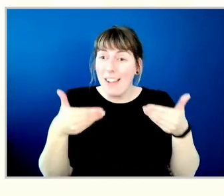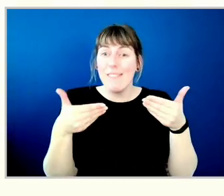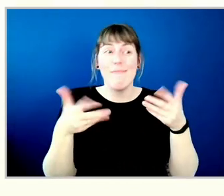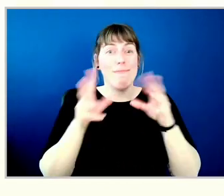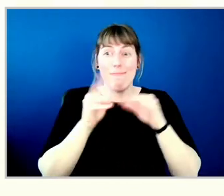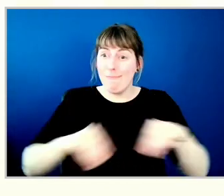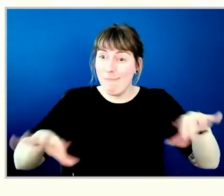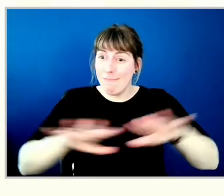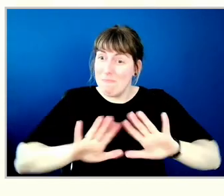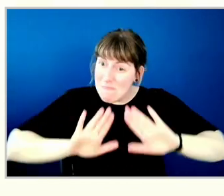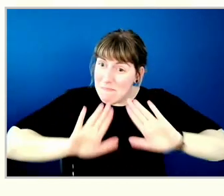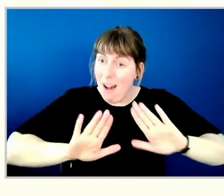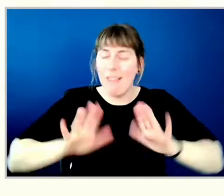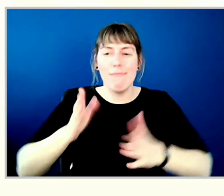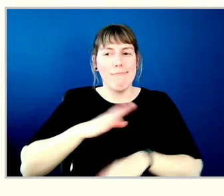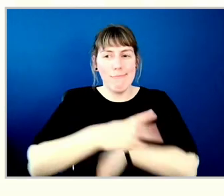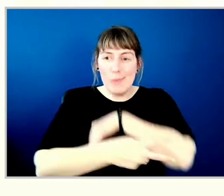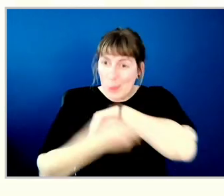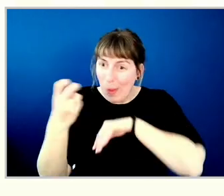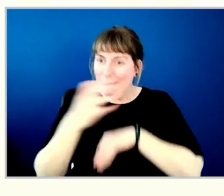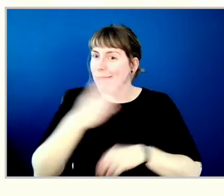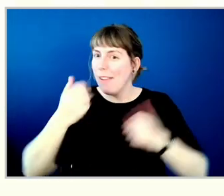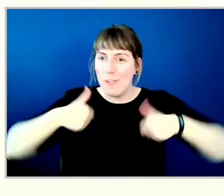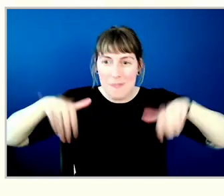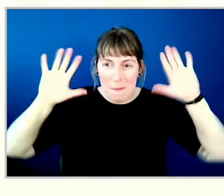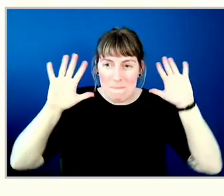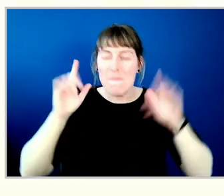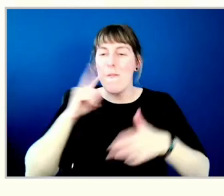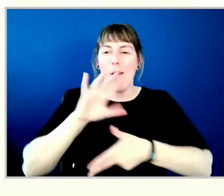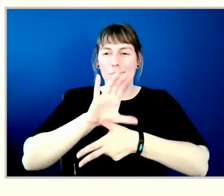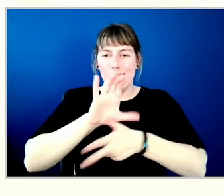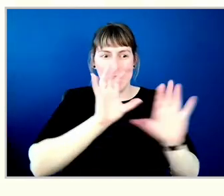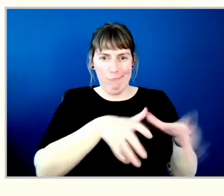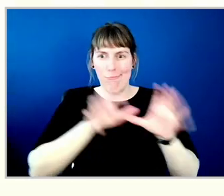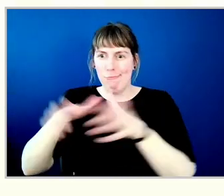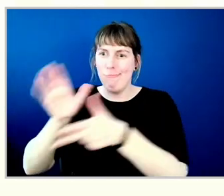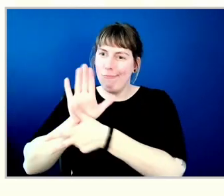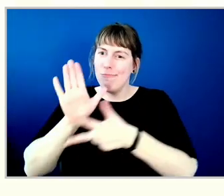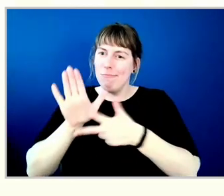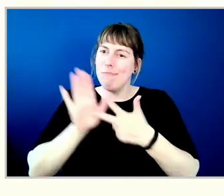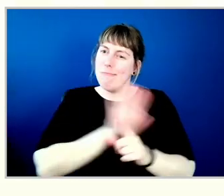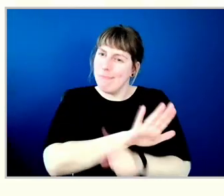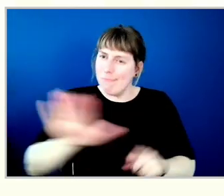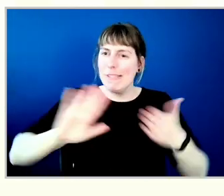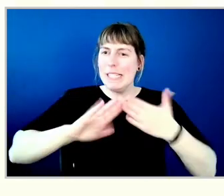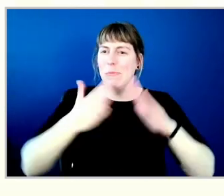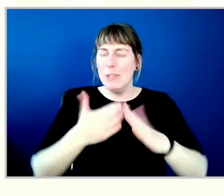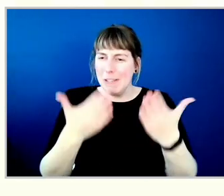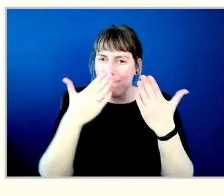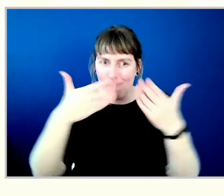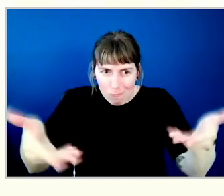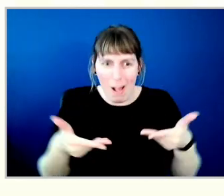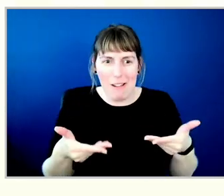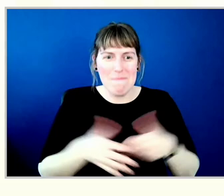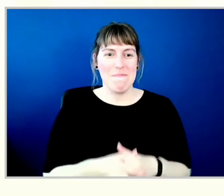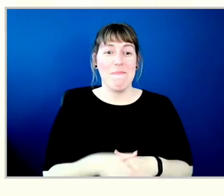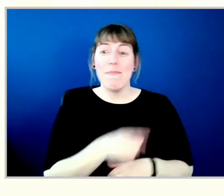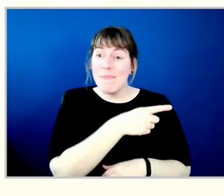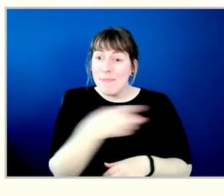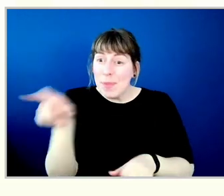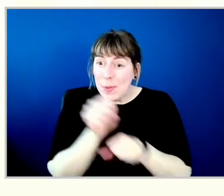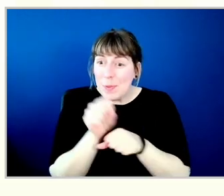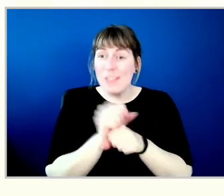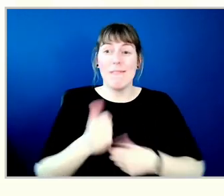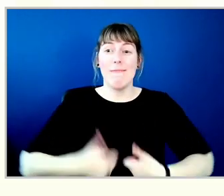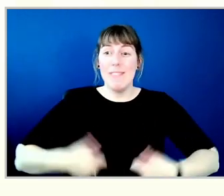territories of the Sculptmish, Musqueam, and Tsleil-Waututh communities, where each of you work, live, and play